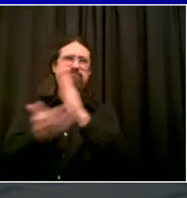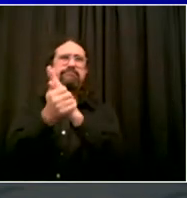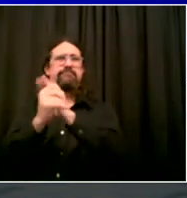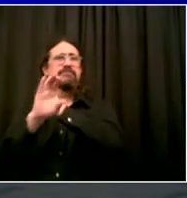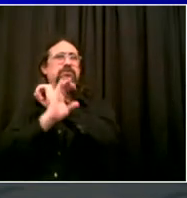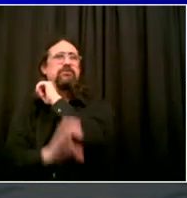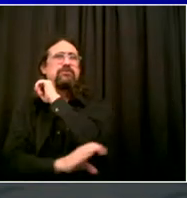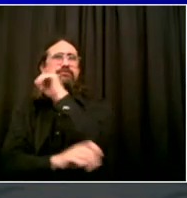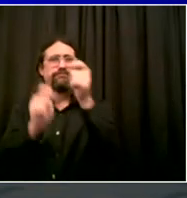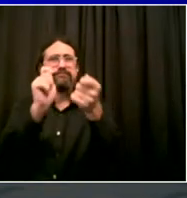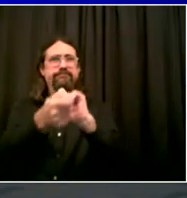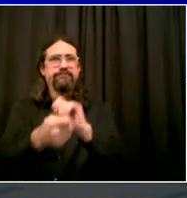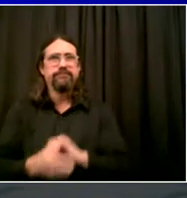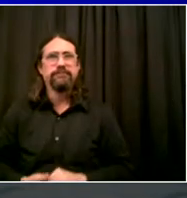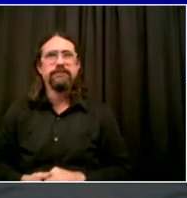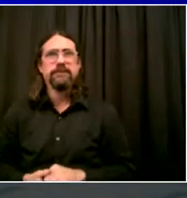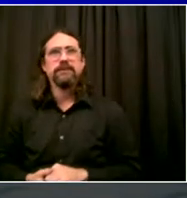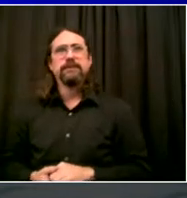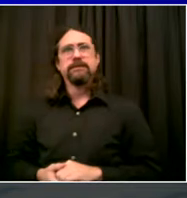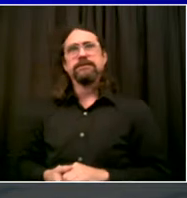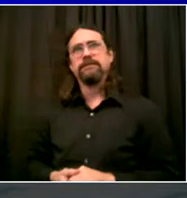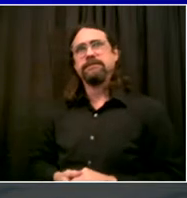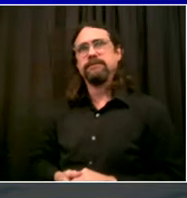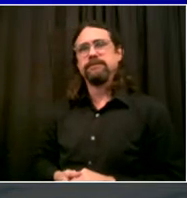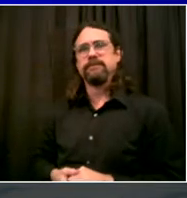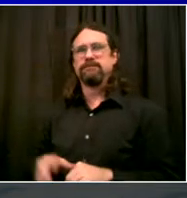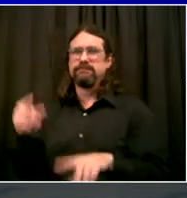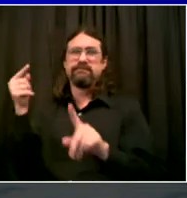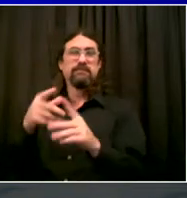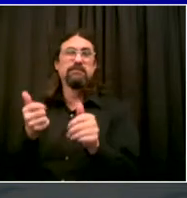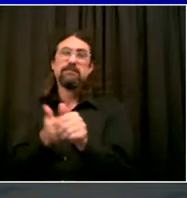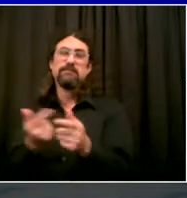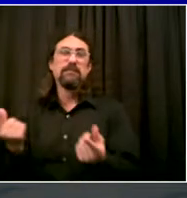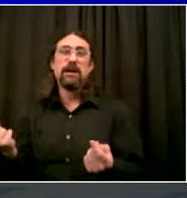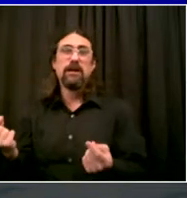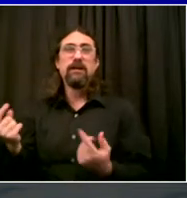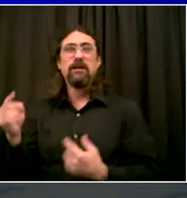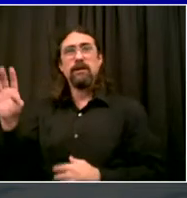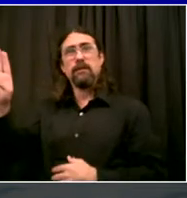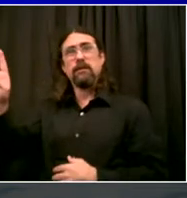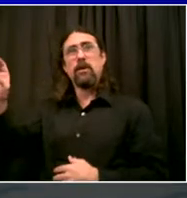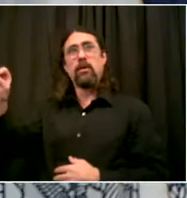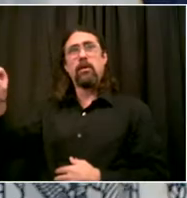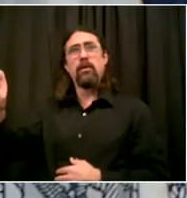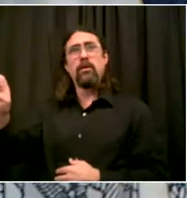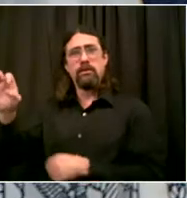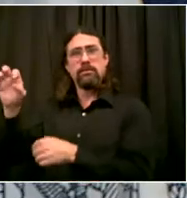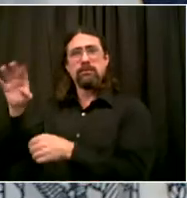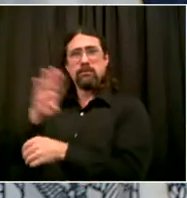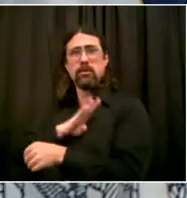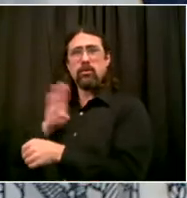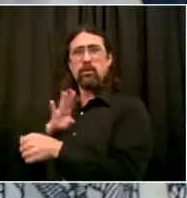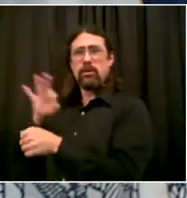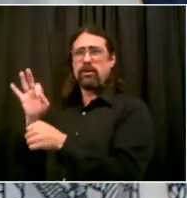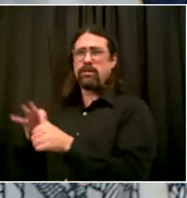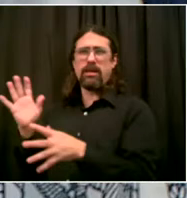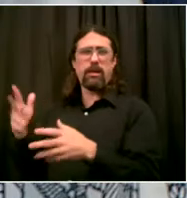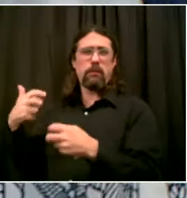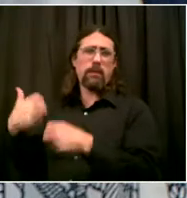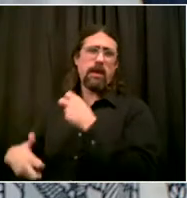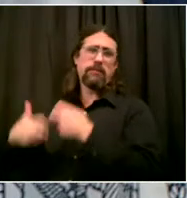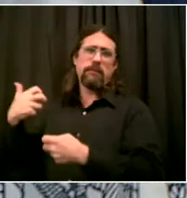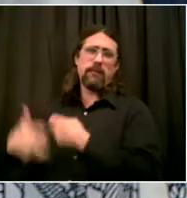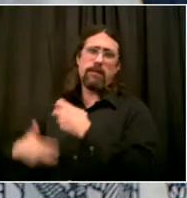hours. We can't have this anymore. So we need that bigger change. Look, if we work quickly, we can make improvements ahead